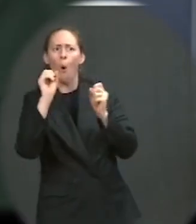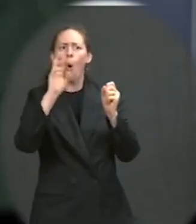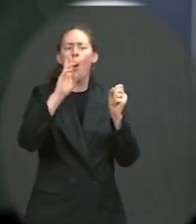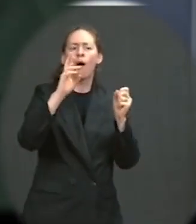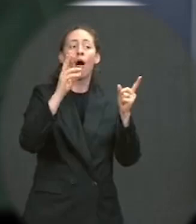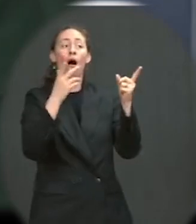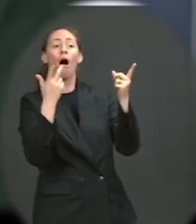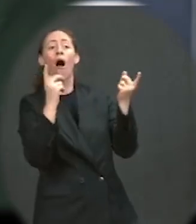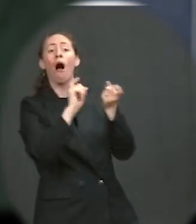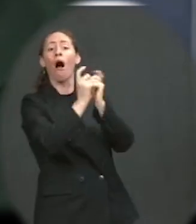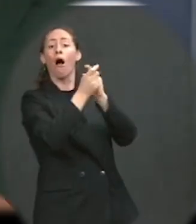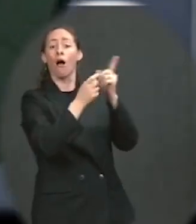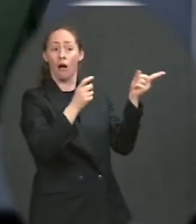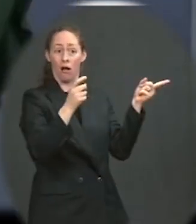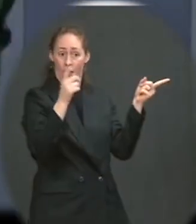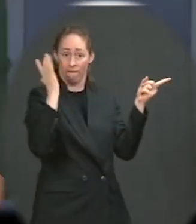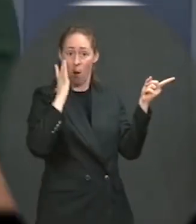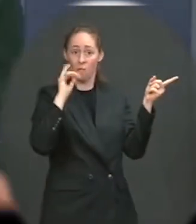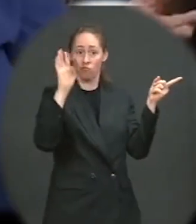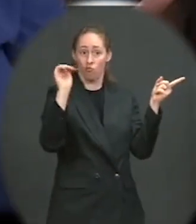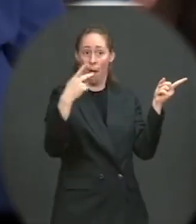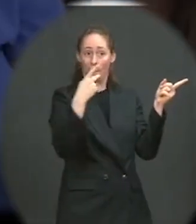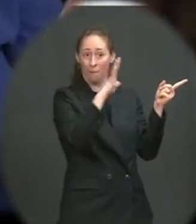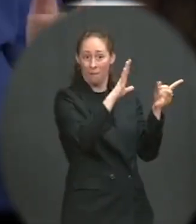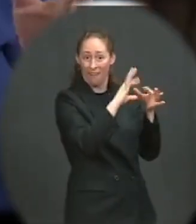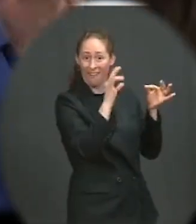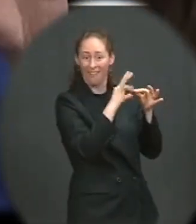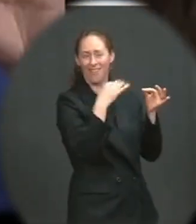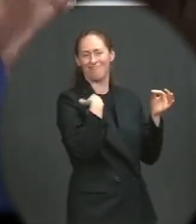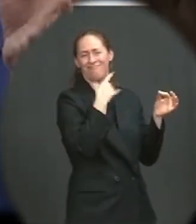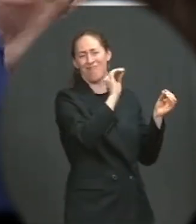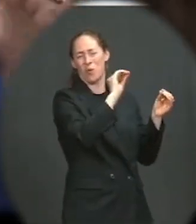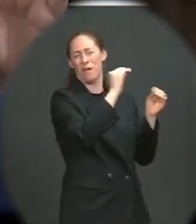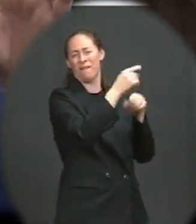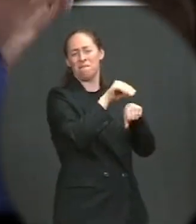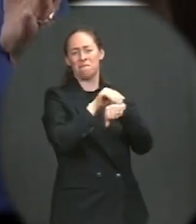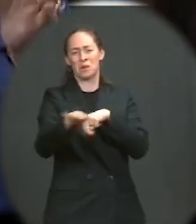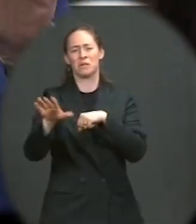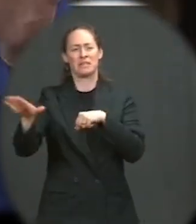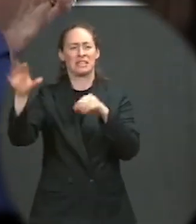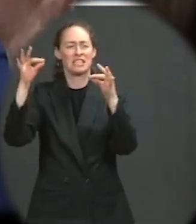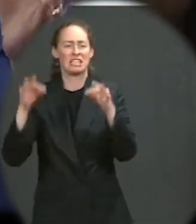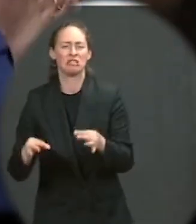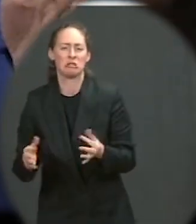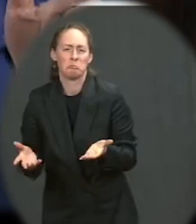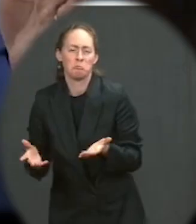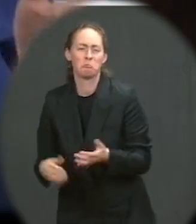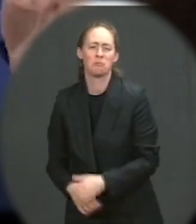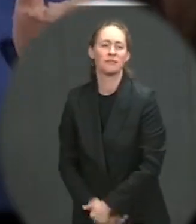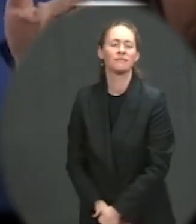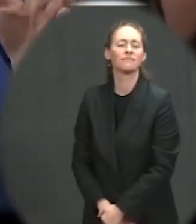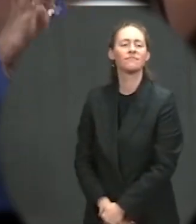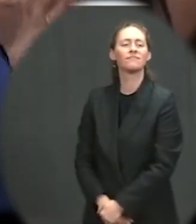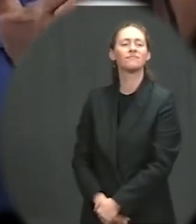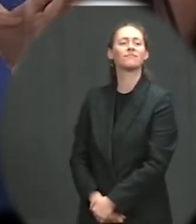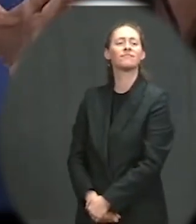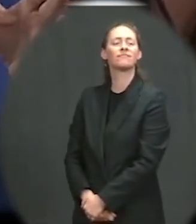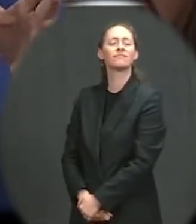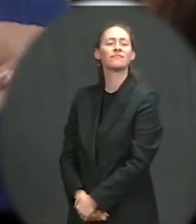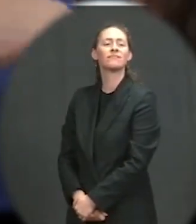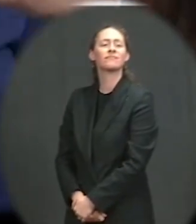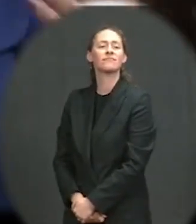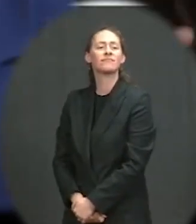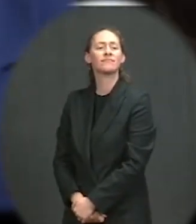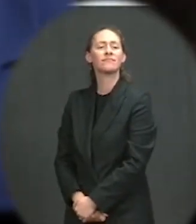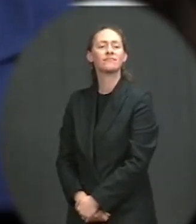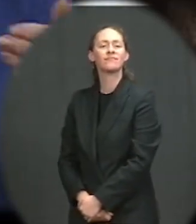Oh, go ahead. Did you have another question? Go ahead. Senators, including Senator Tester, are saying that they believe they're at really the kind of razor-edge moment with